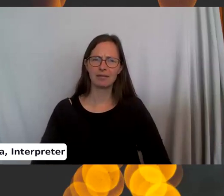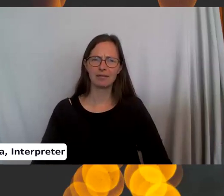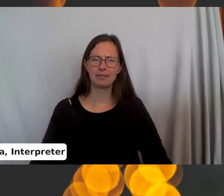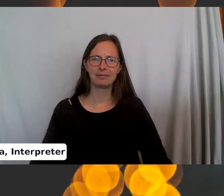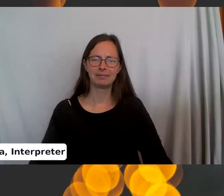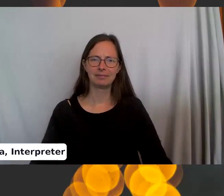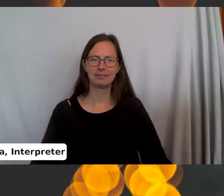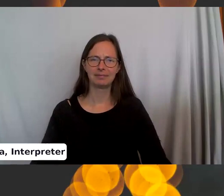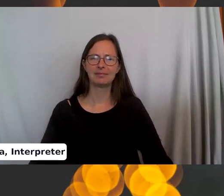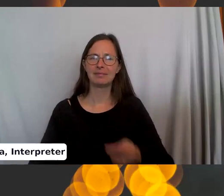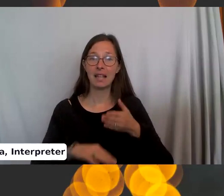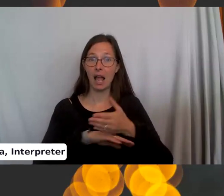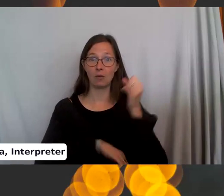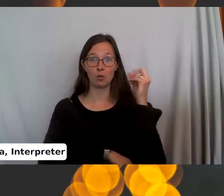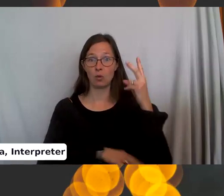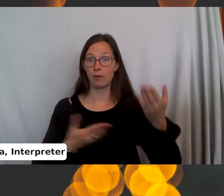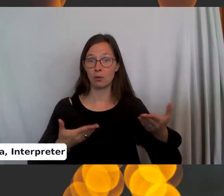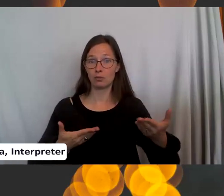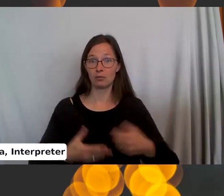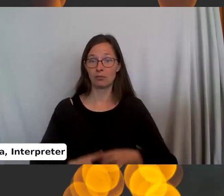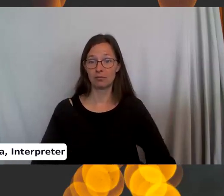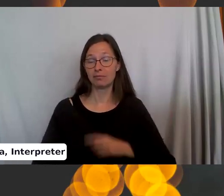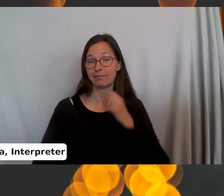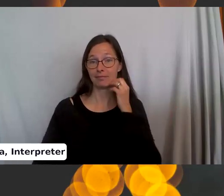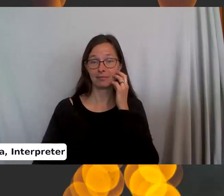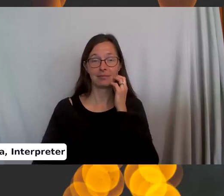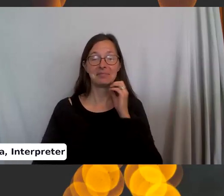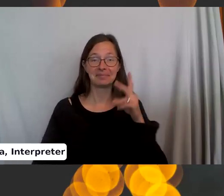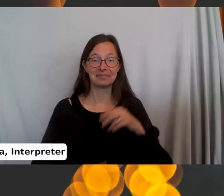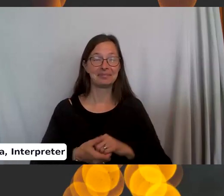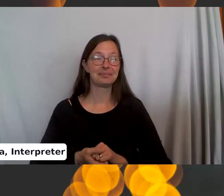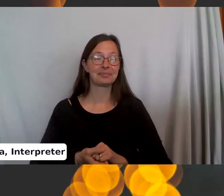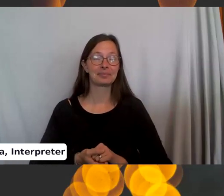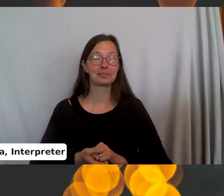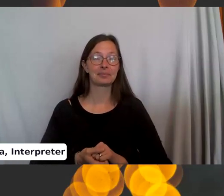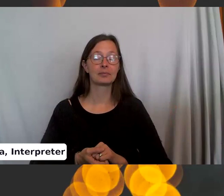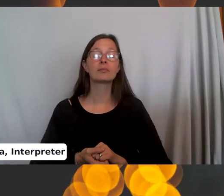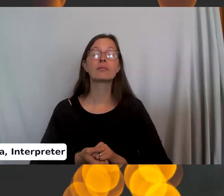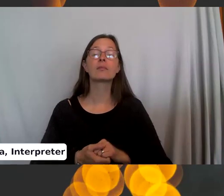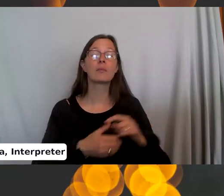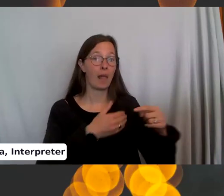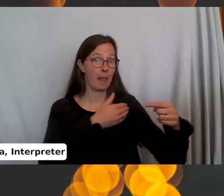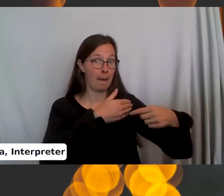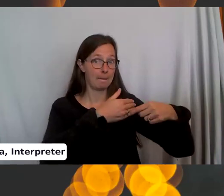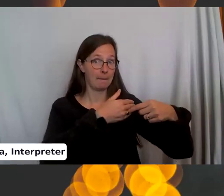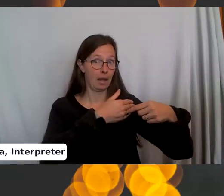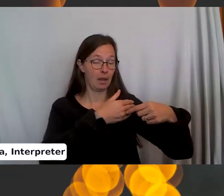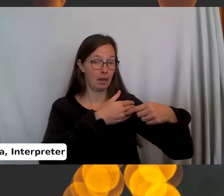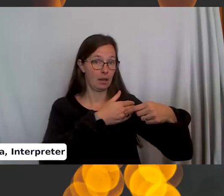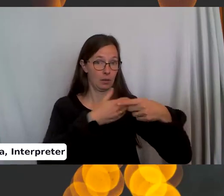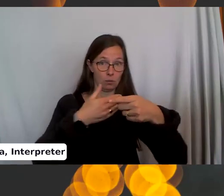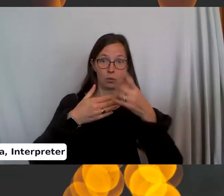It's after, after 12 here. Okay. So. From the back, it's going to look like this.